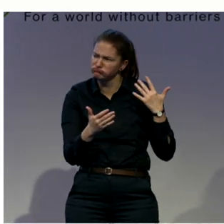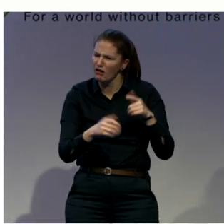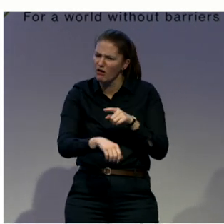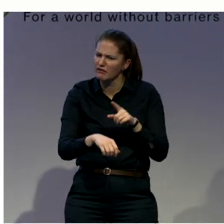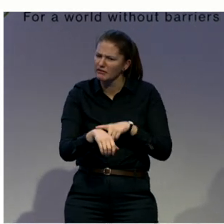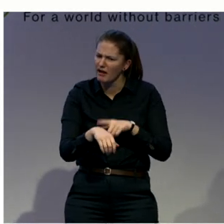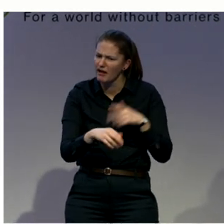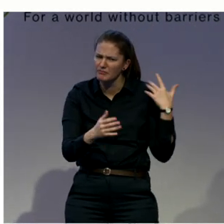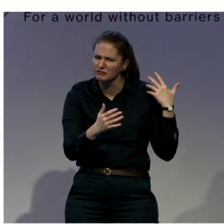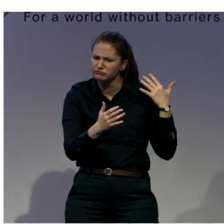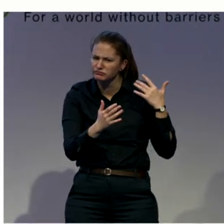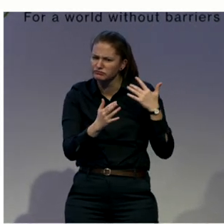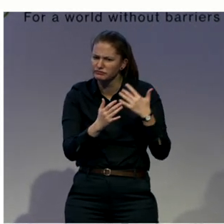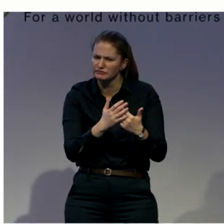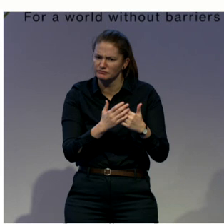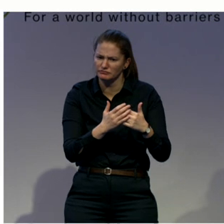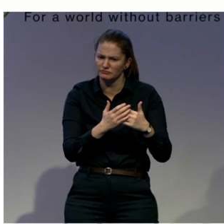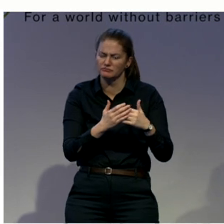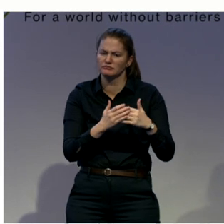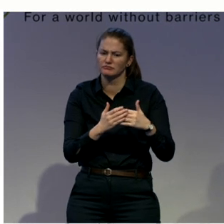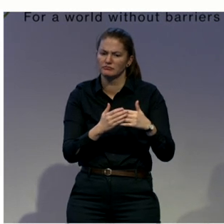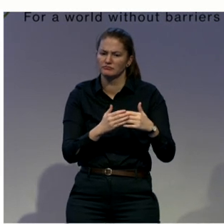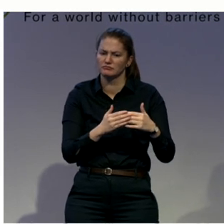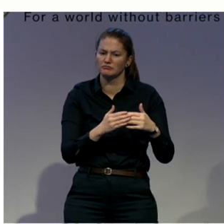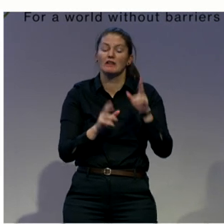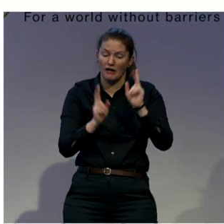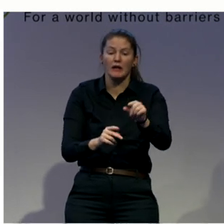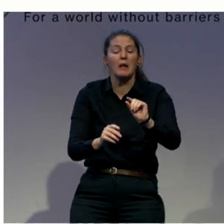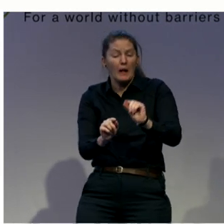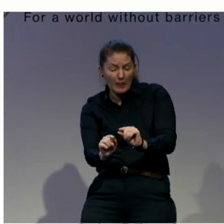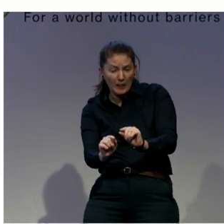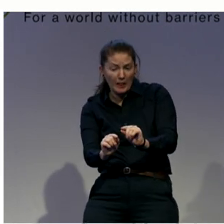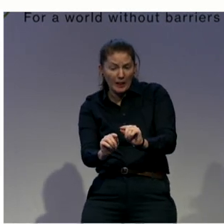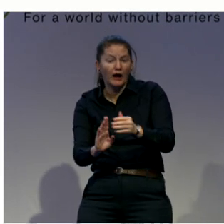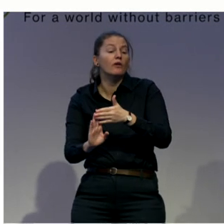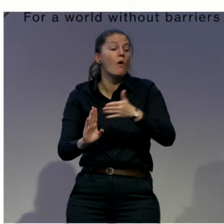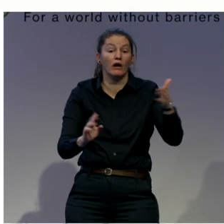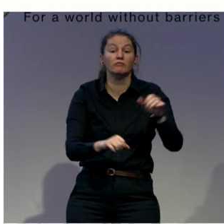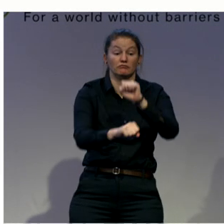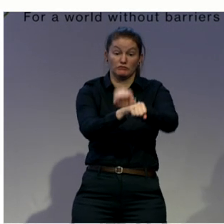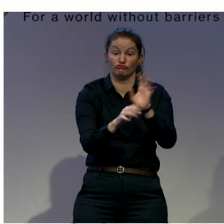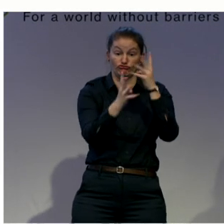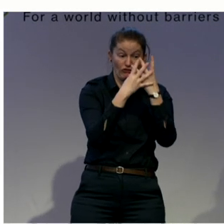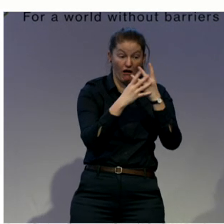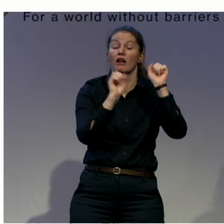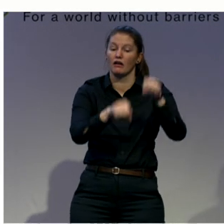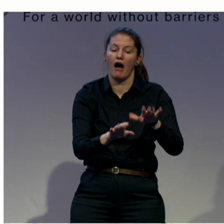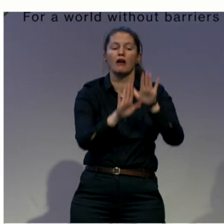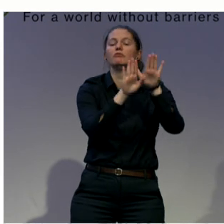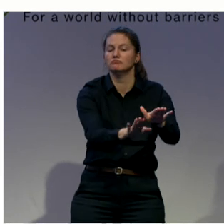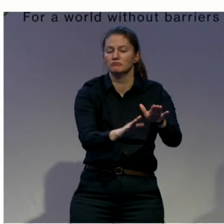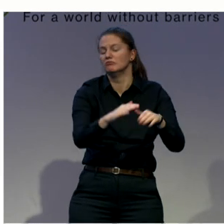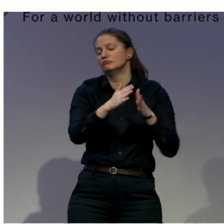can be applied, no? For the crime that you've committed. So, what we did was say, to